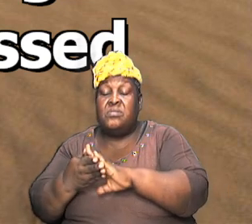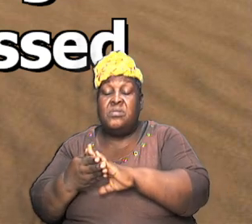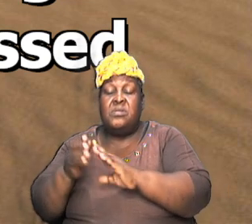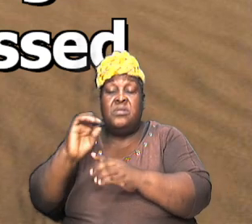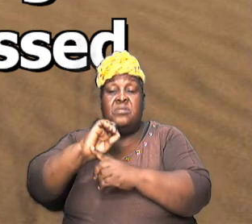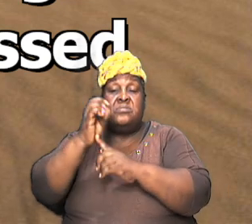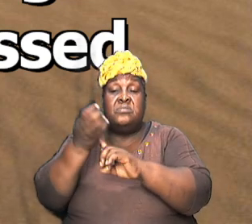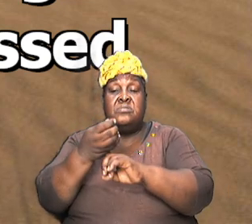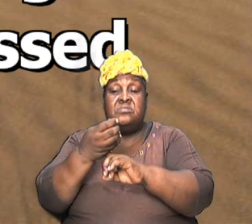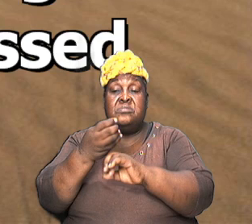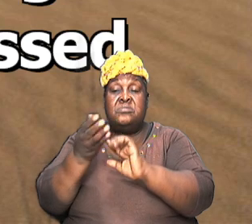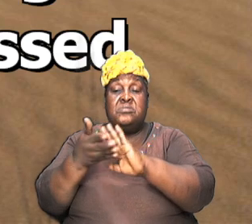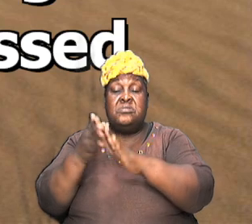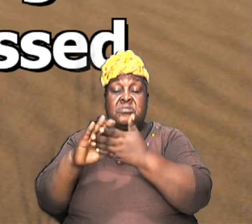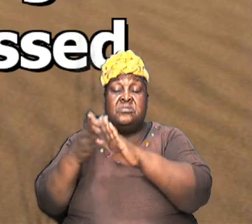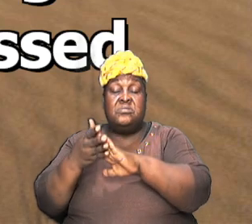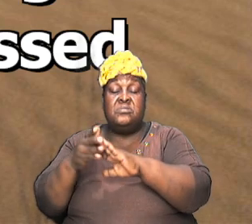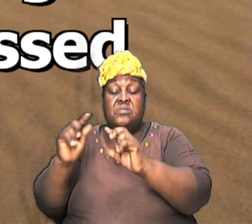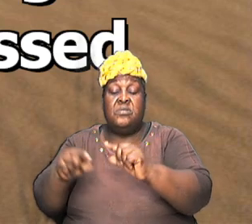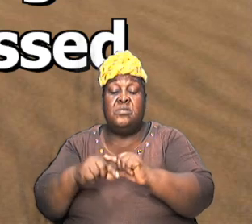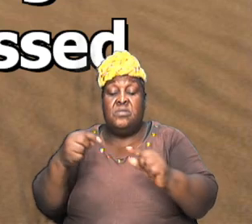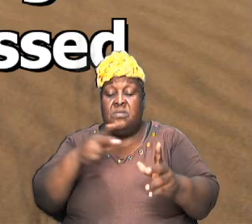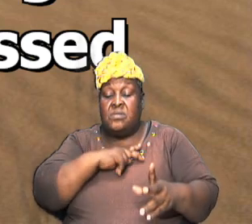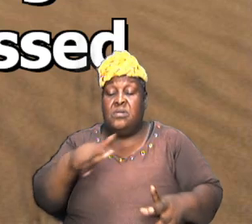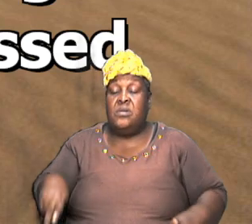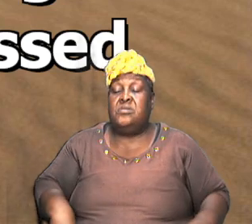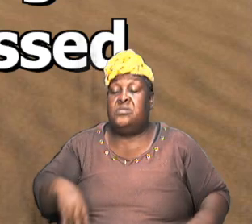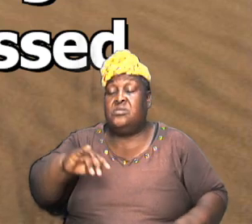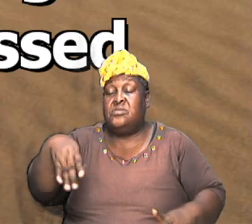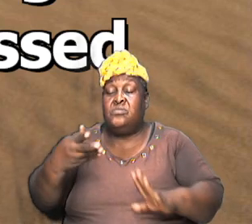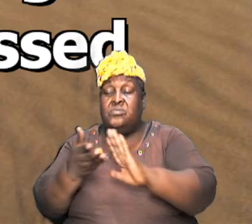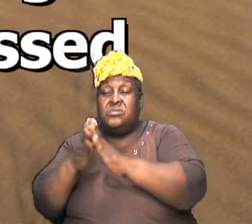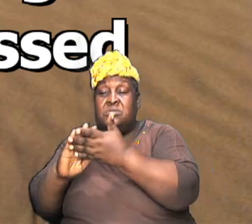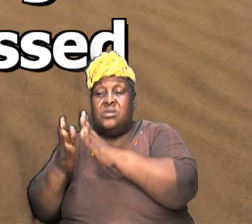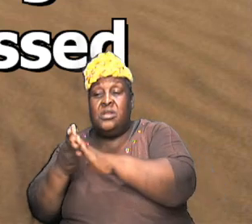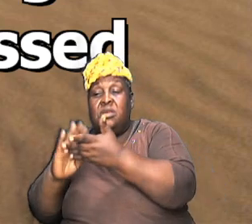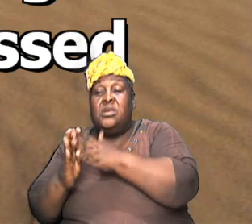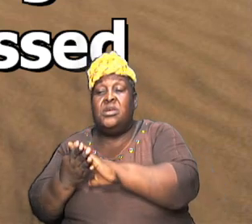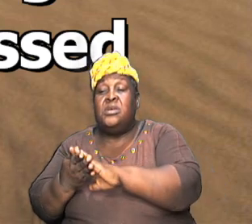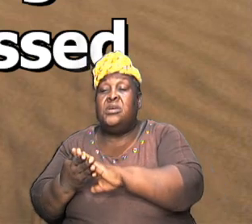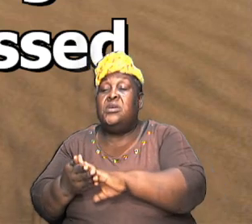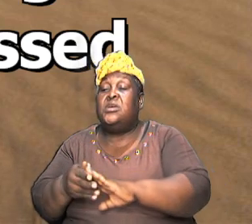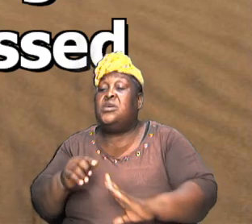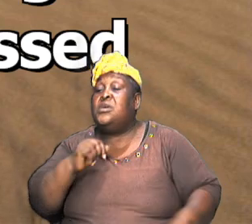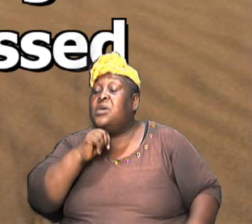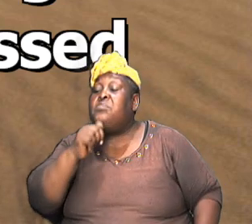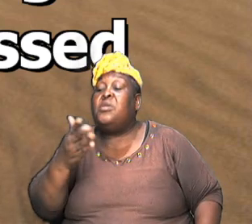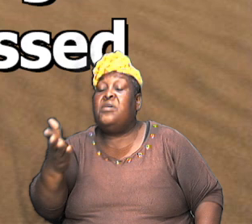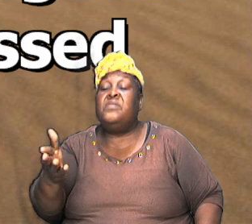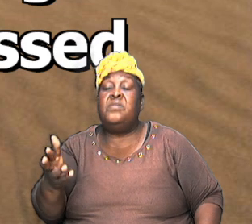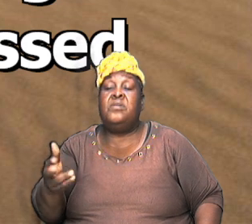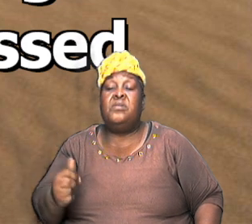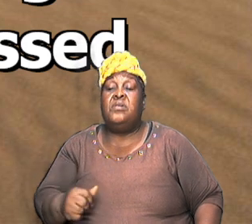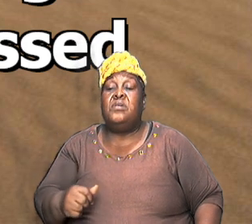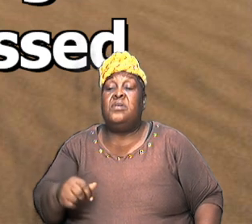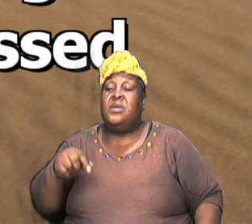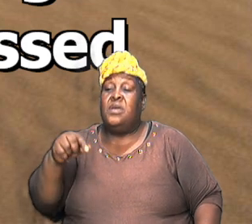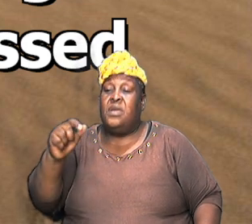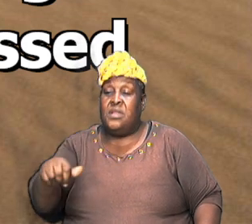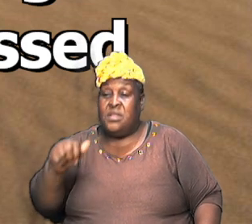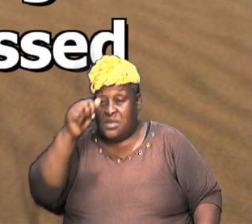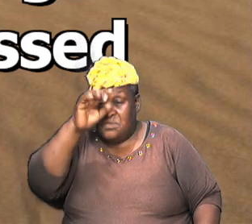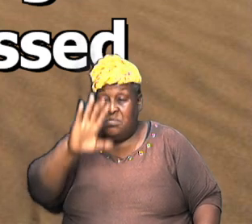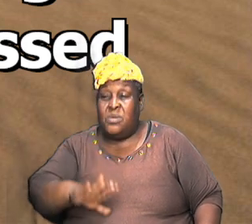and Jerusalem was not around as yet and this man was the king of